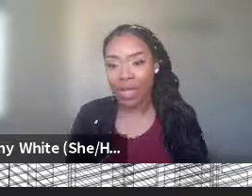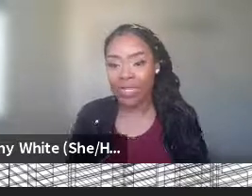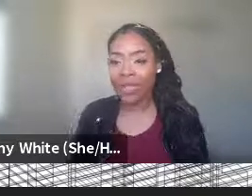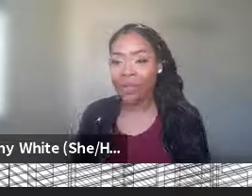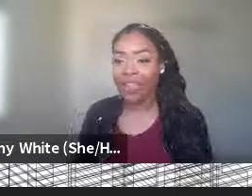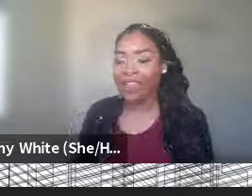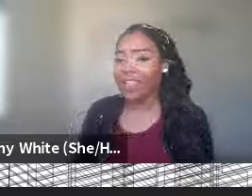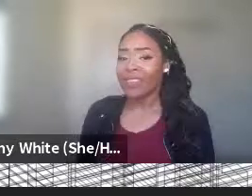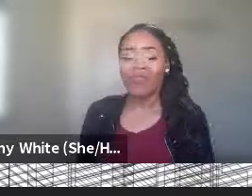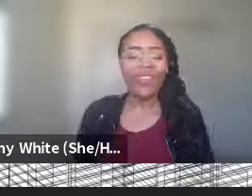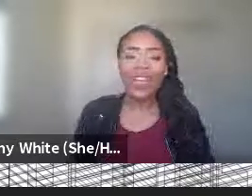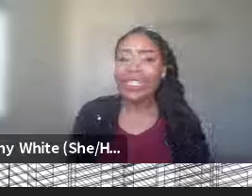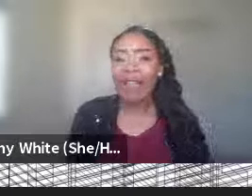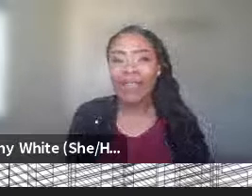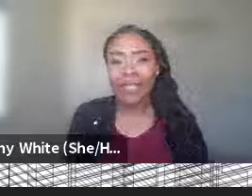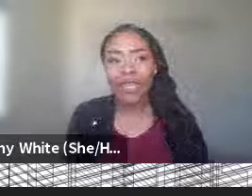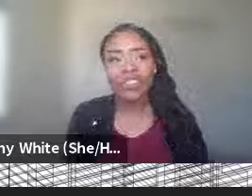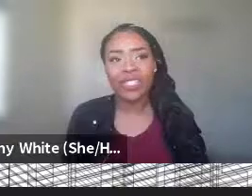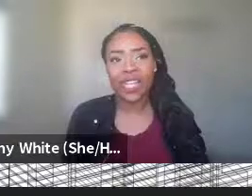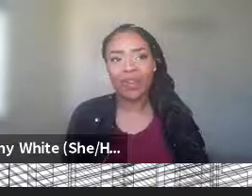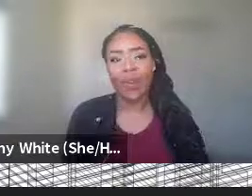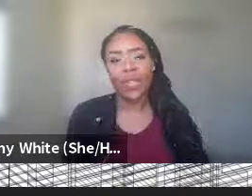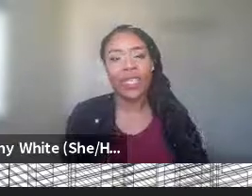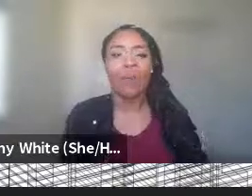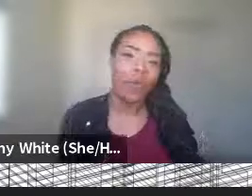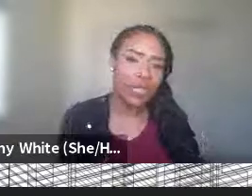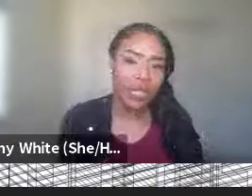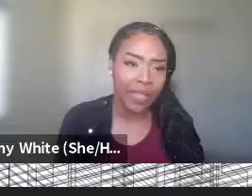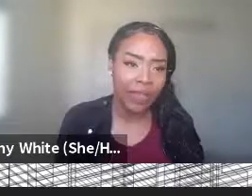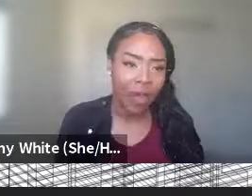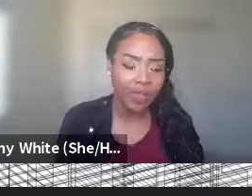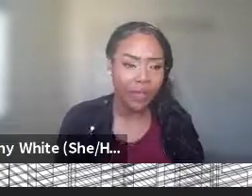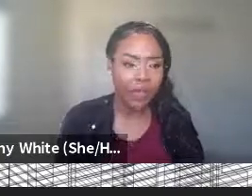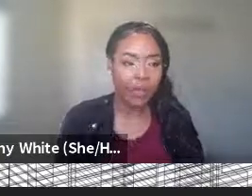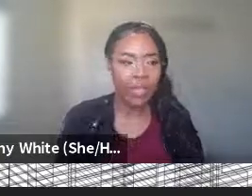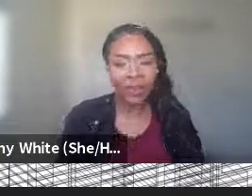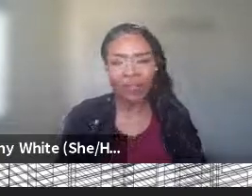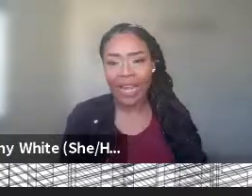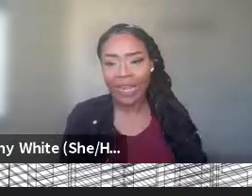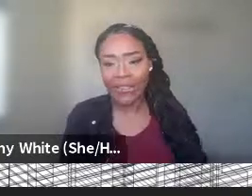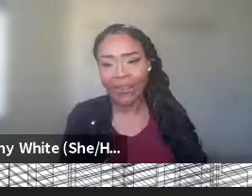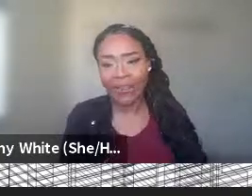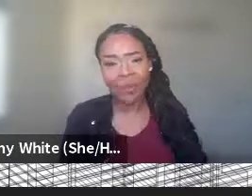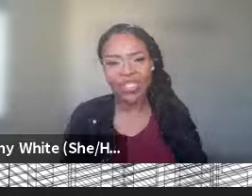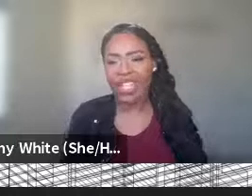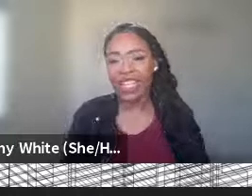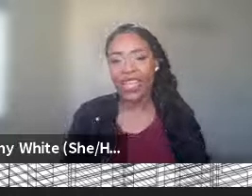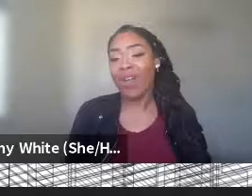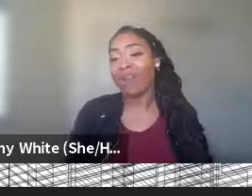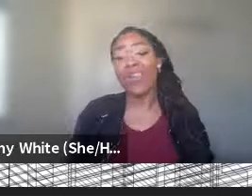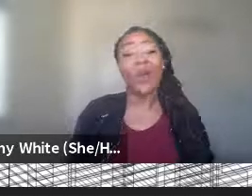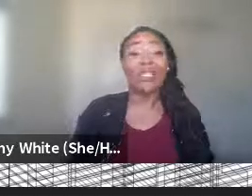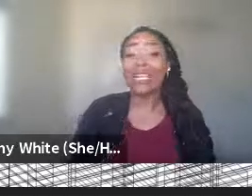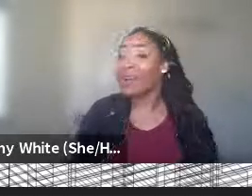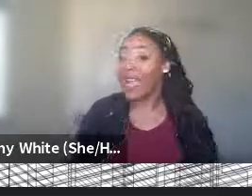now with the pandemic, but very talented. And just like evoking the emotion that they've gone through, you know, in their writing skills. And I'm just like,